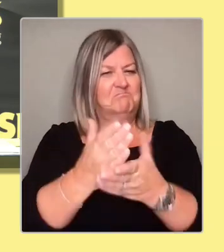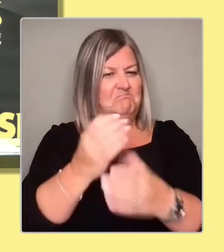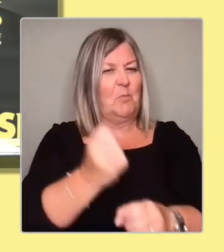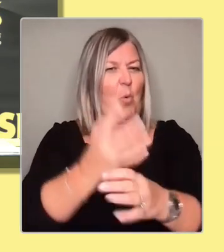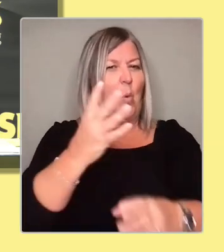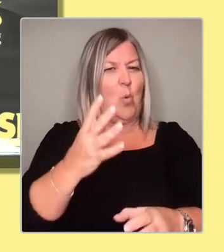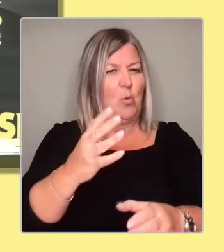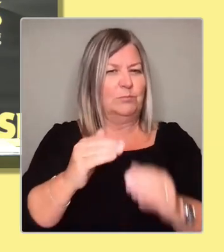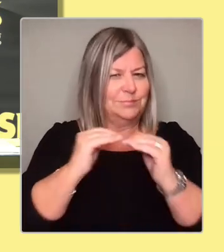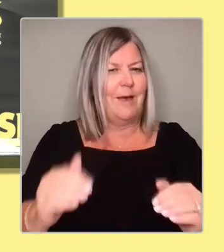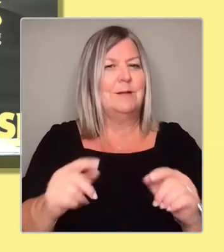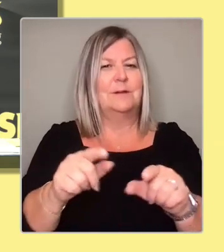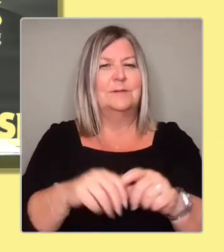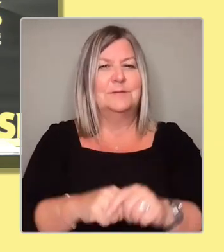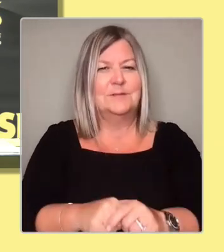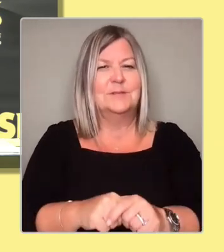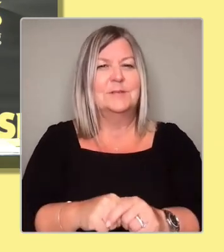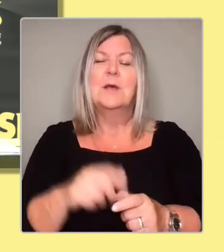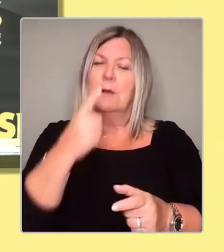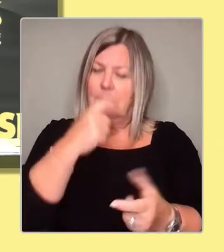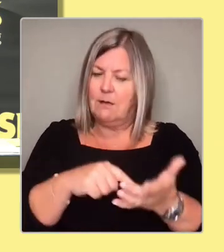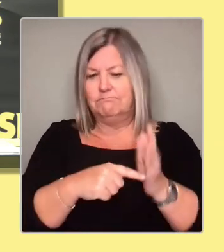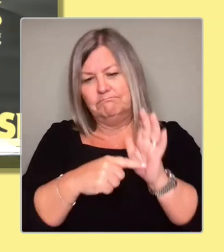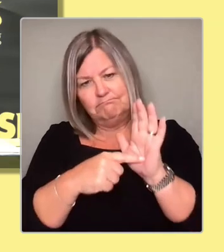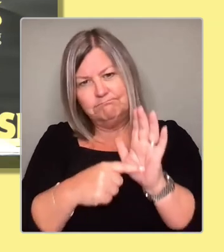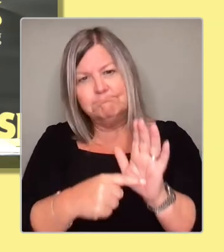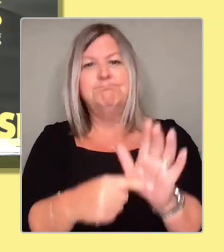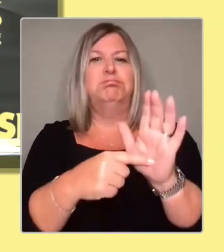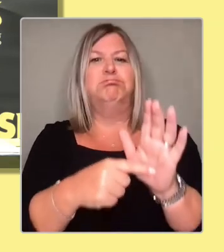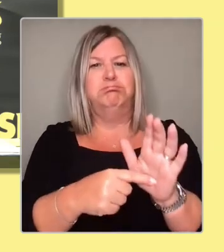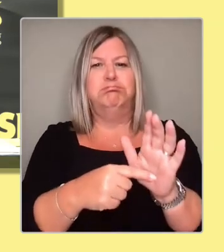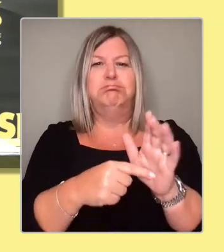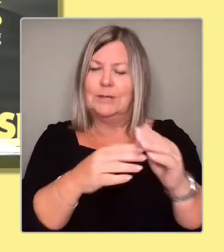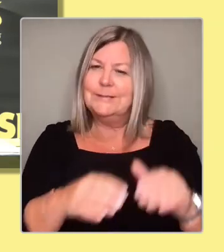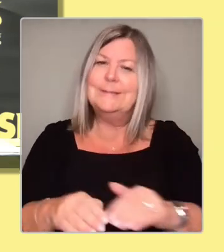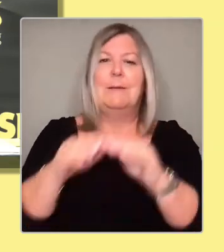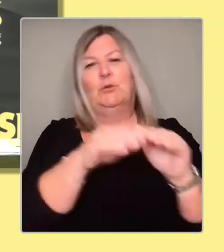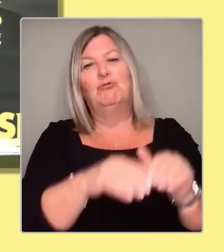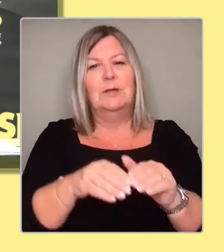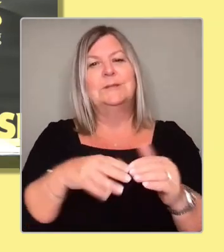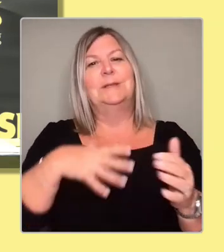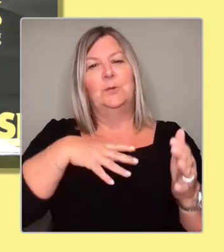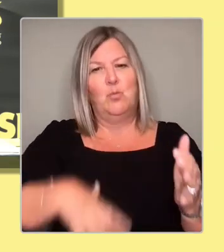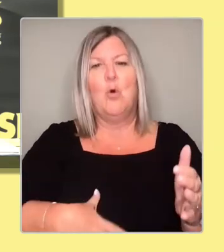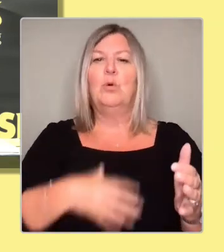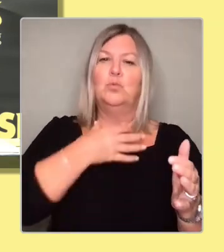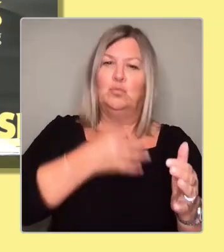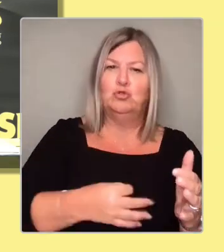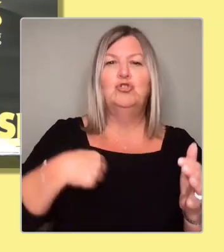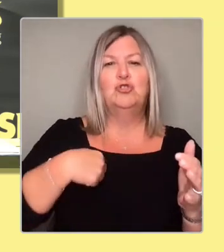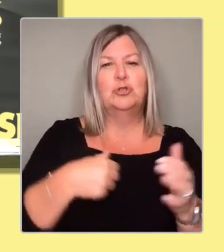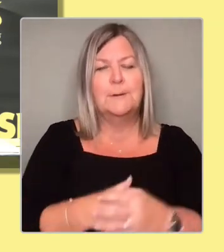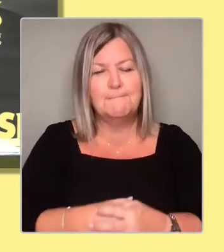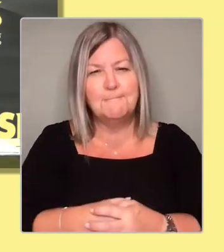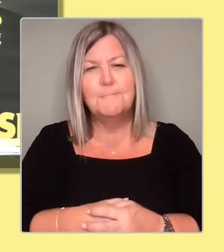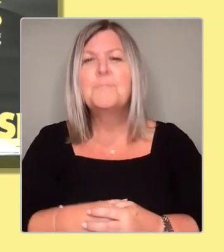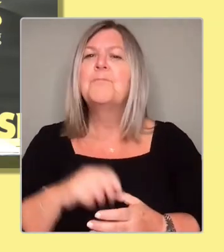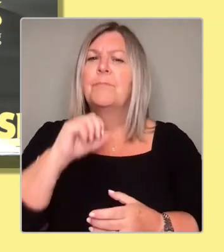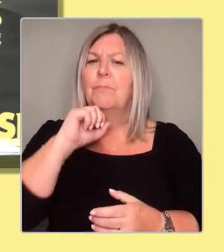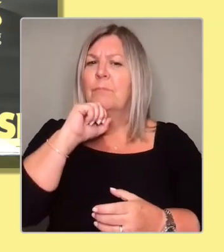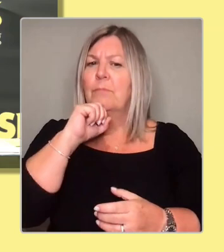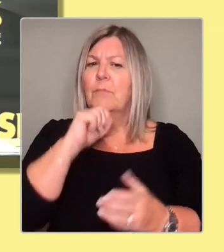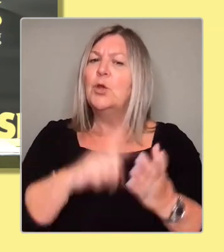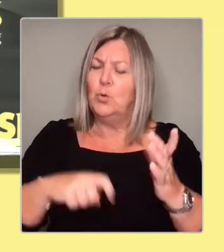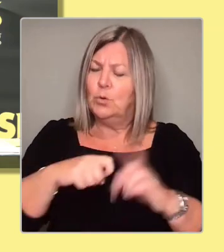mandate, and that I believe that that will be recognised by the UK and the international community, because it's